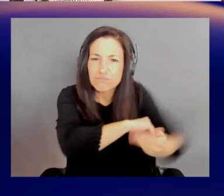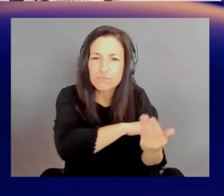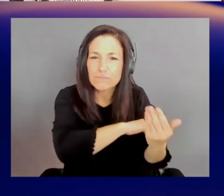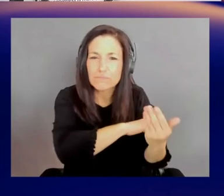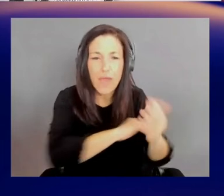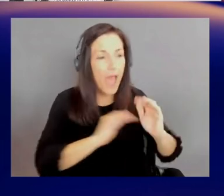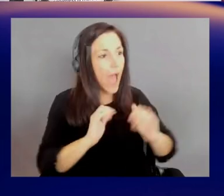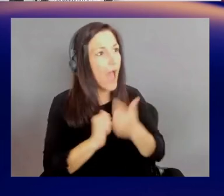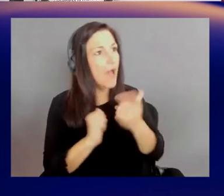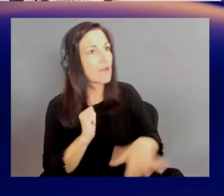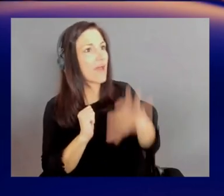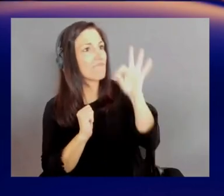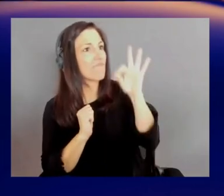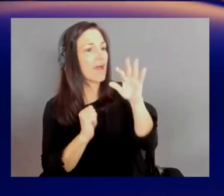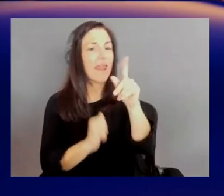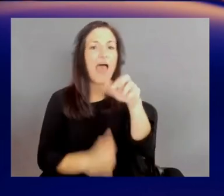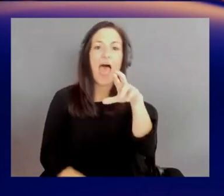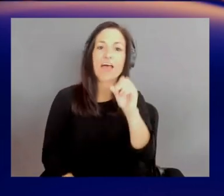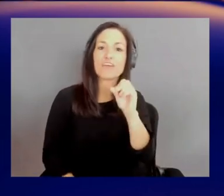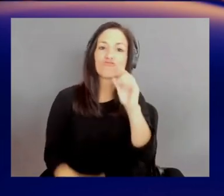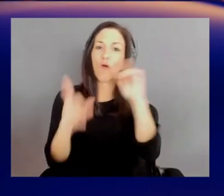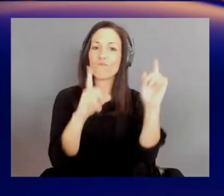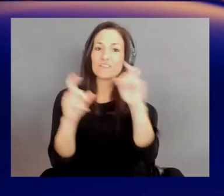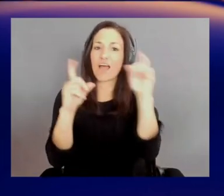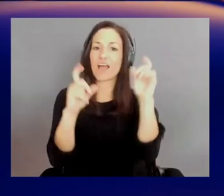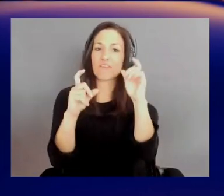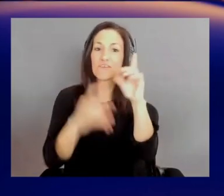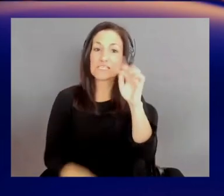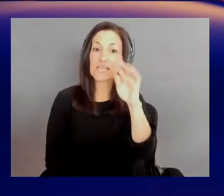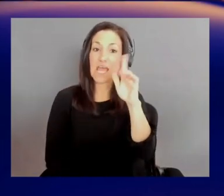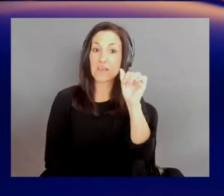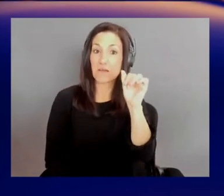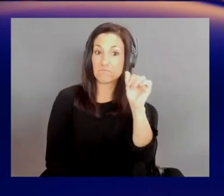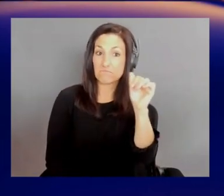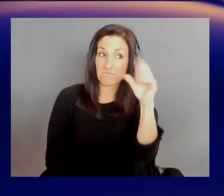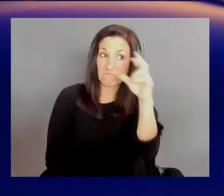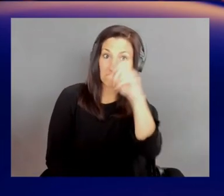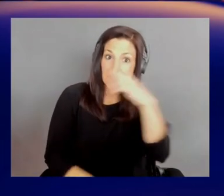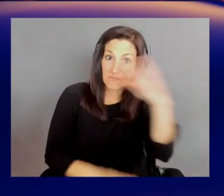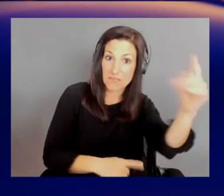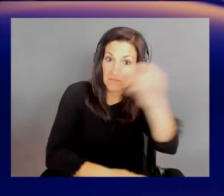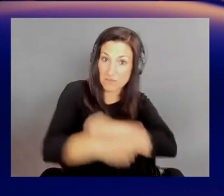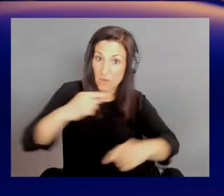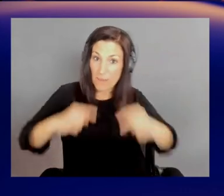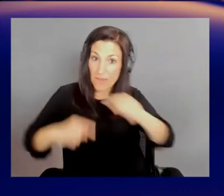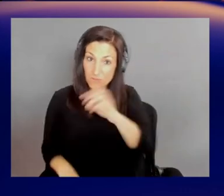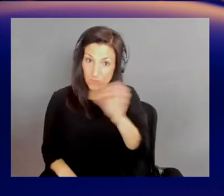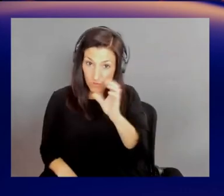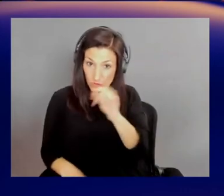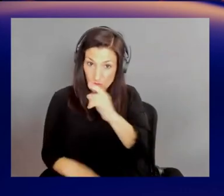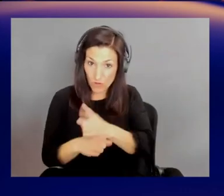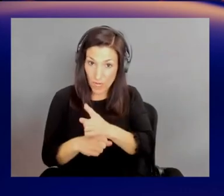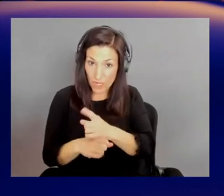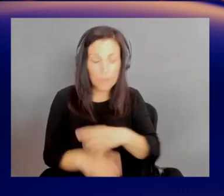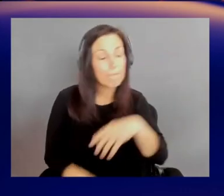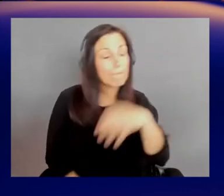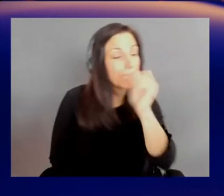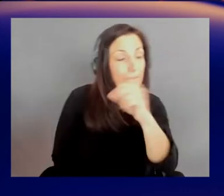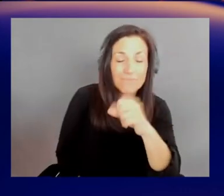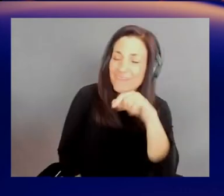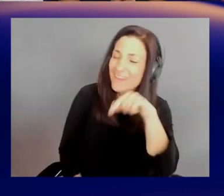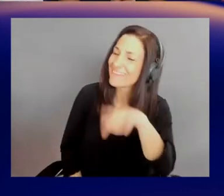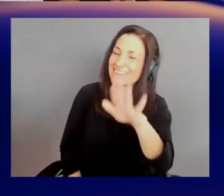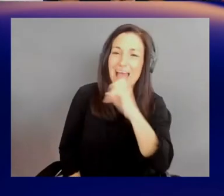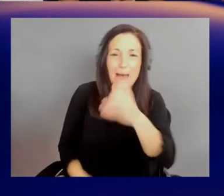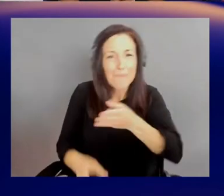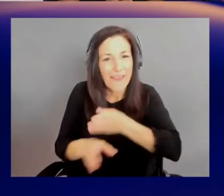astrophotography data? Well, we could. I guess I would go back to search, Yeah, I think we'd go back to search. And, again, this is not my area of expertise. I do know that